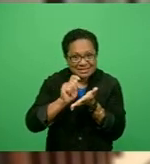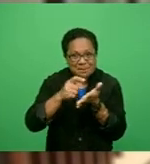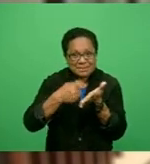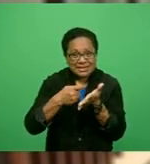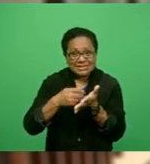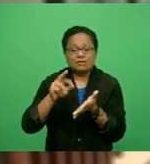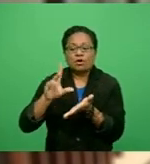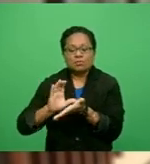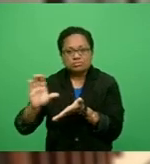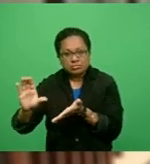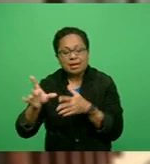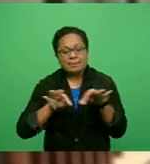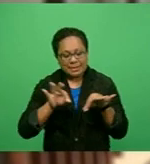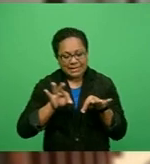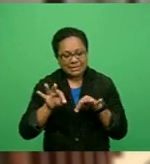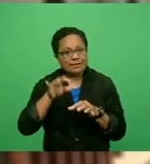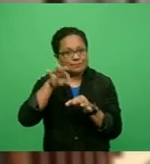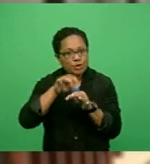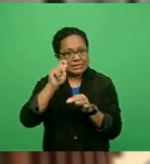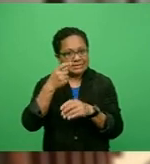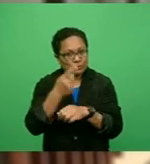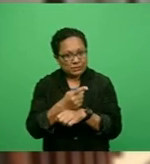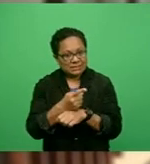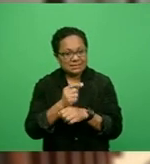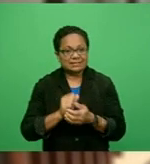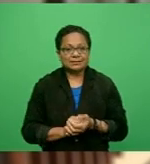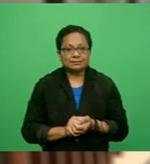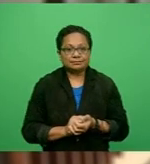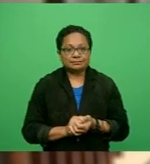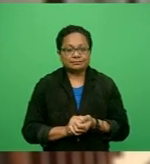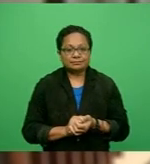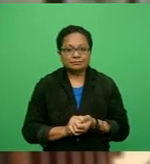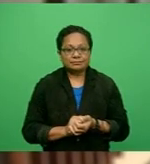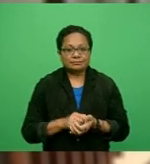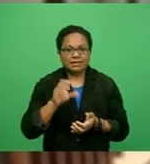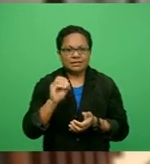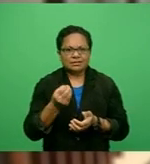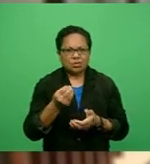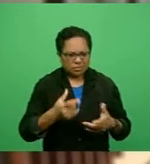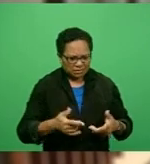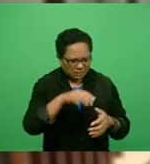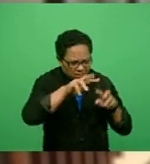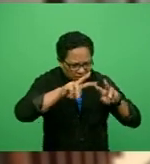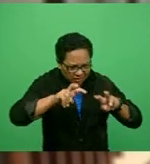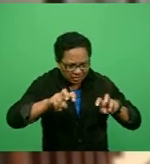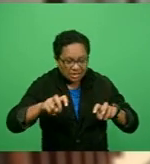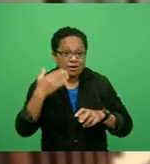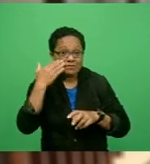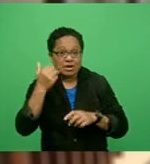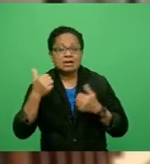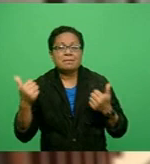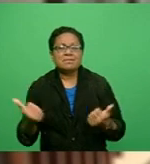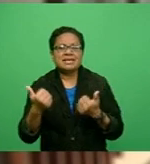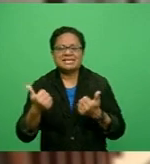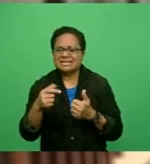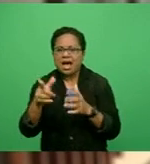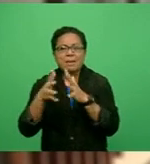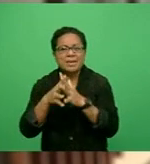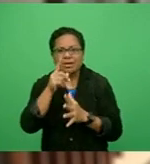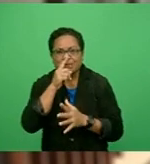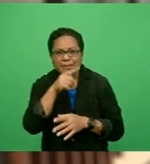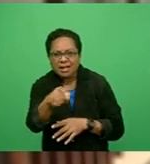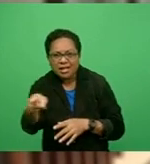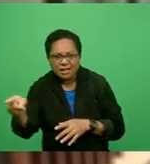This move comes after the latest data showed the number of Americans filing new claims for unemployment benefits